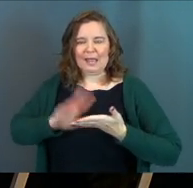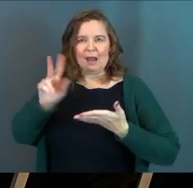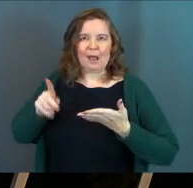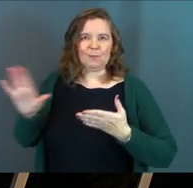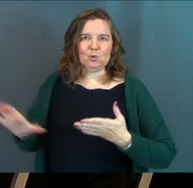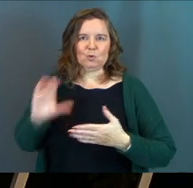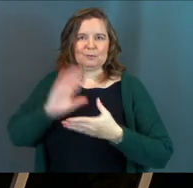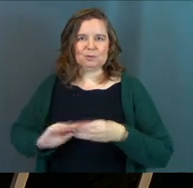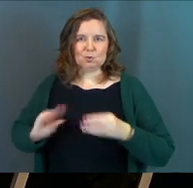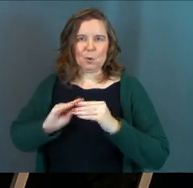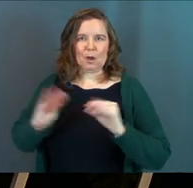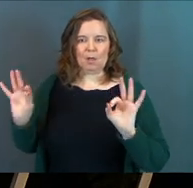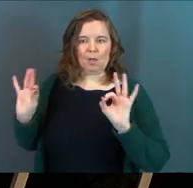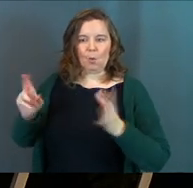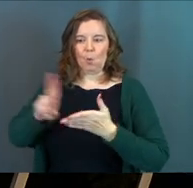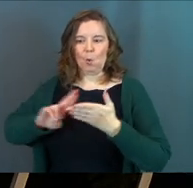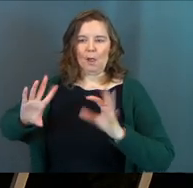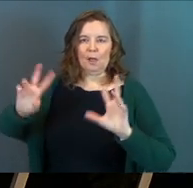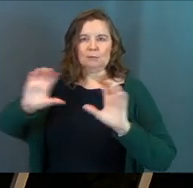Christmas story.